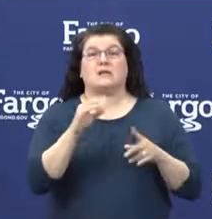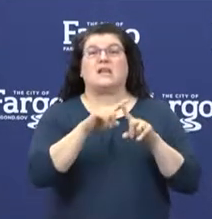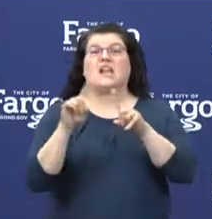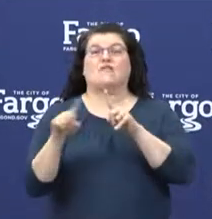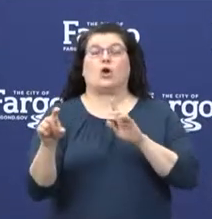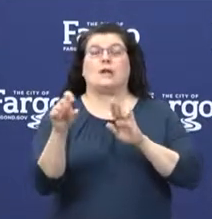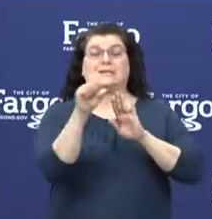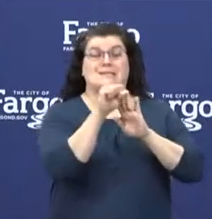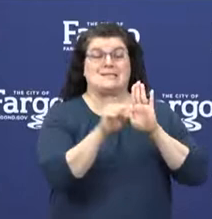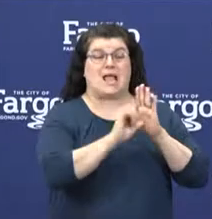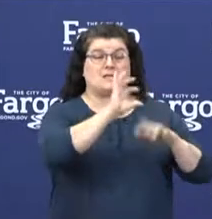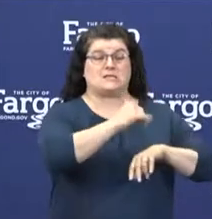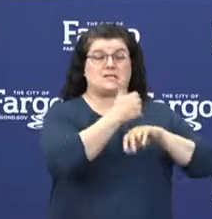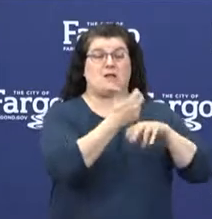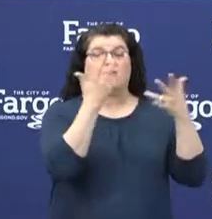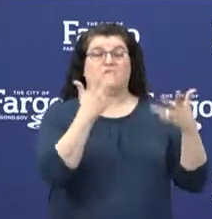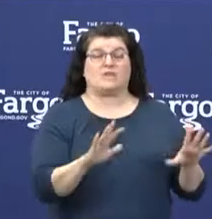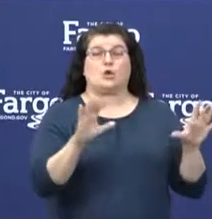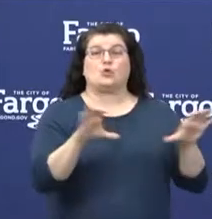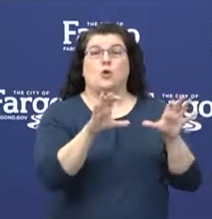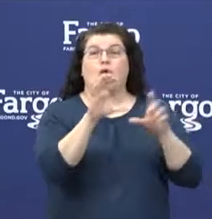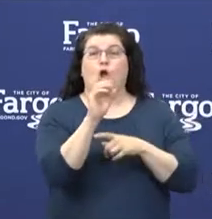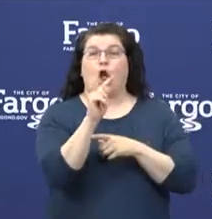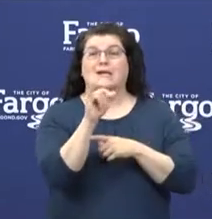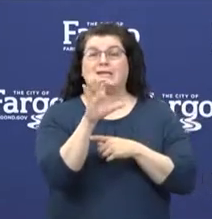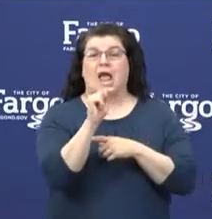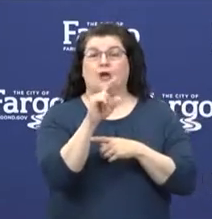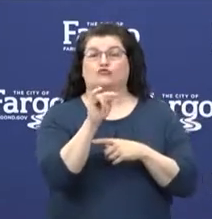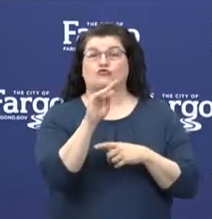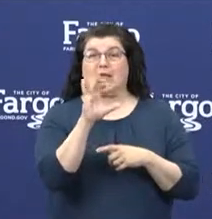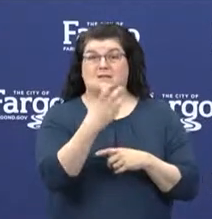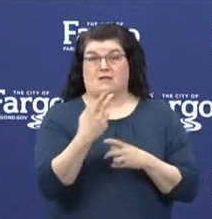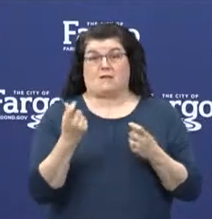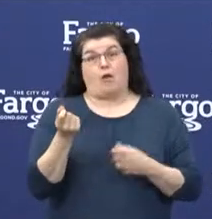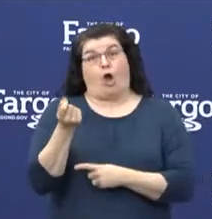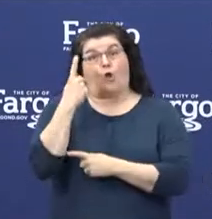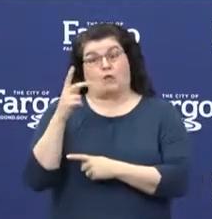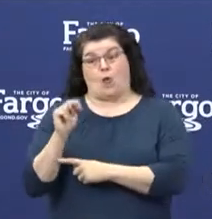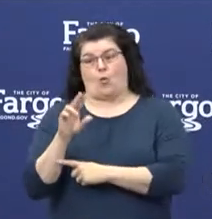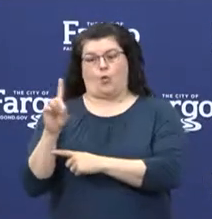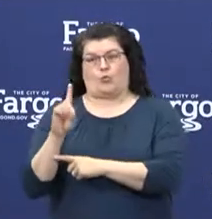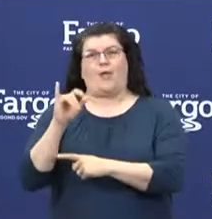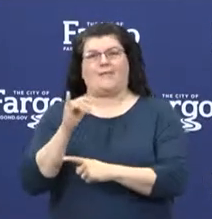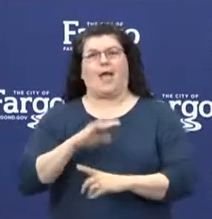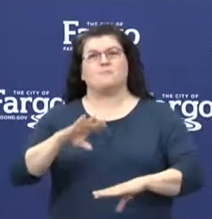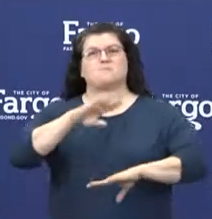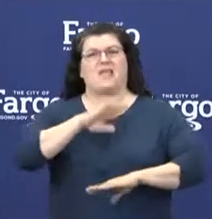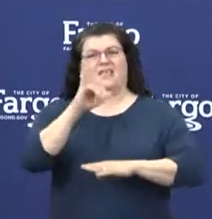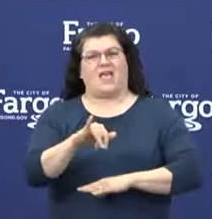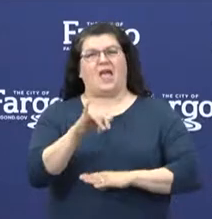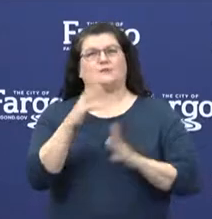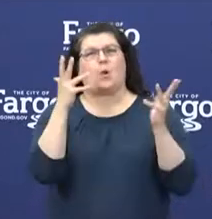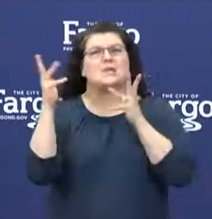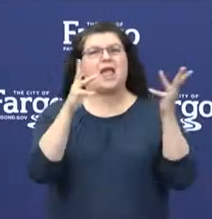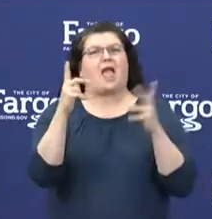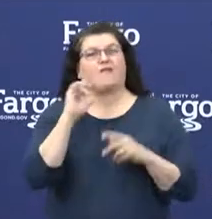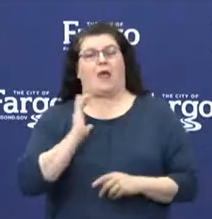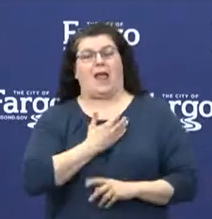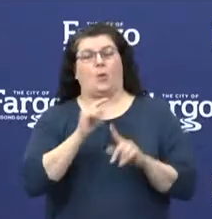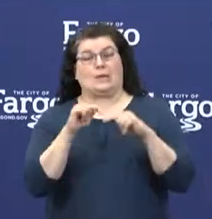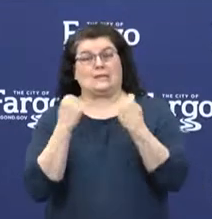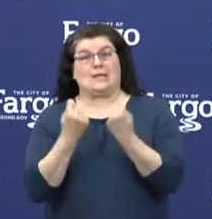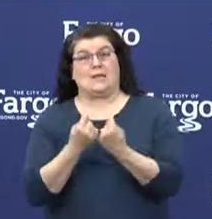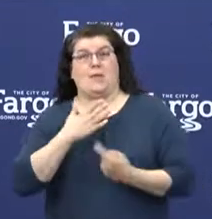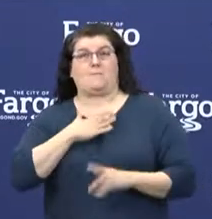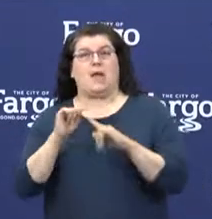contact tracing needs, and North Dakota was the only state currently meeting this metric. So kudos to my team for their part